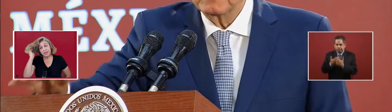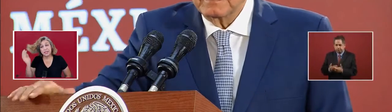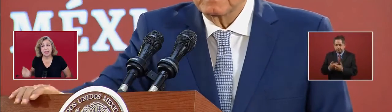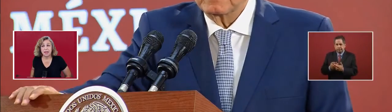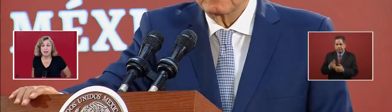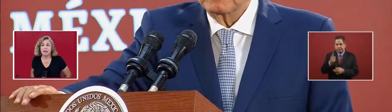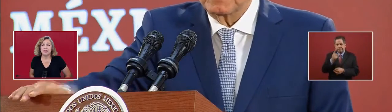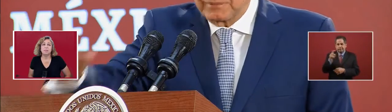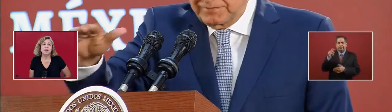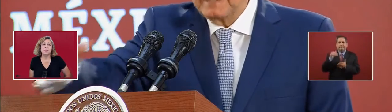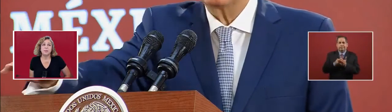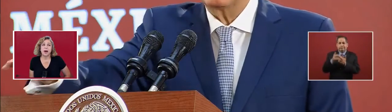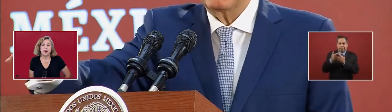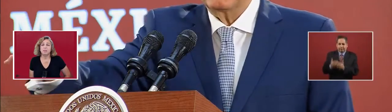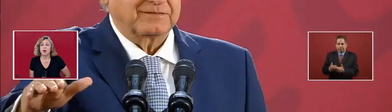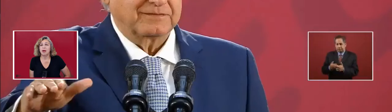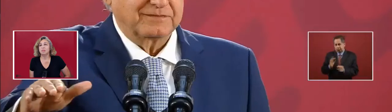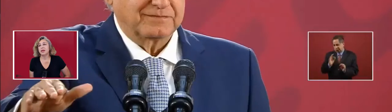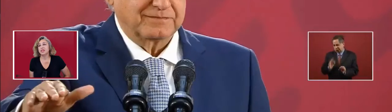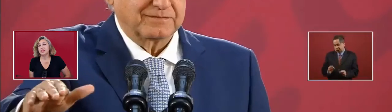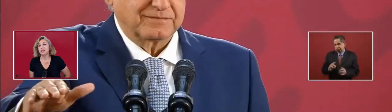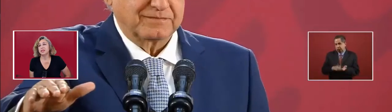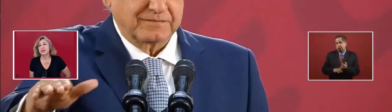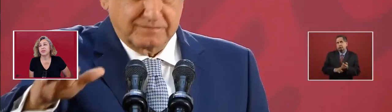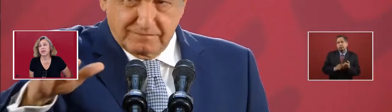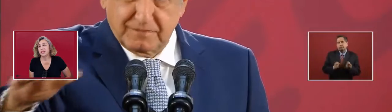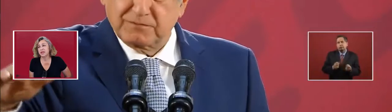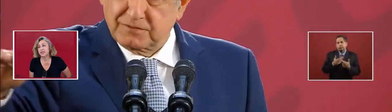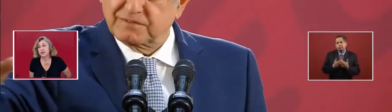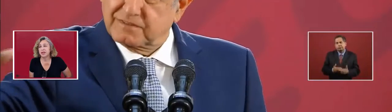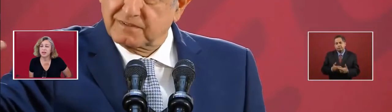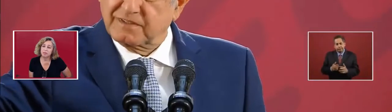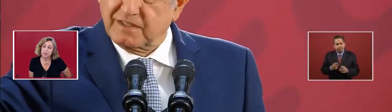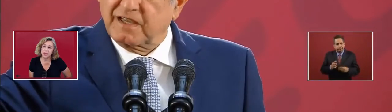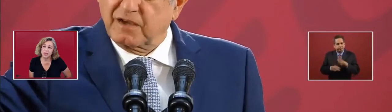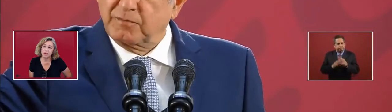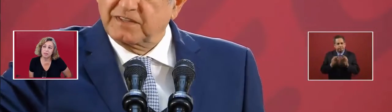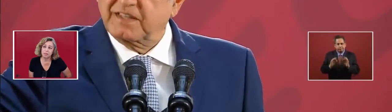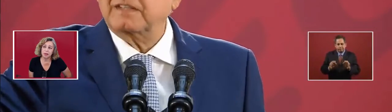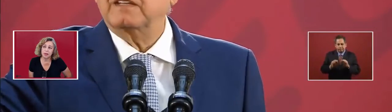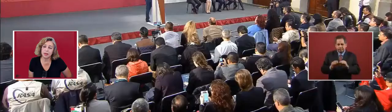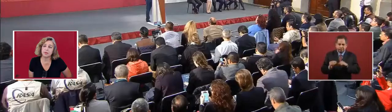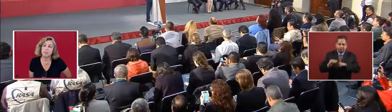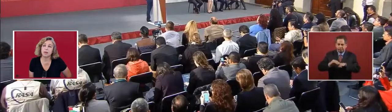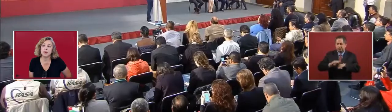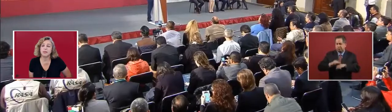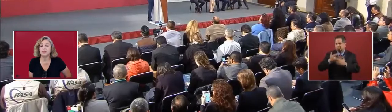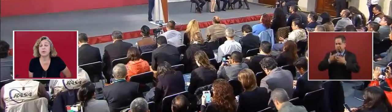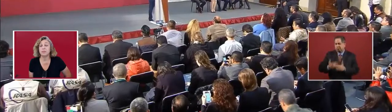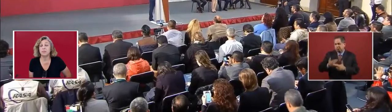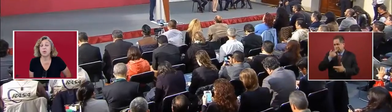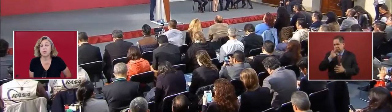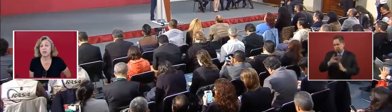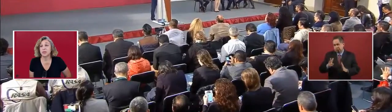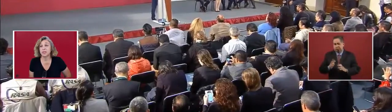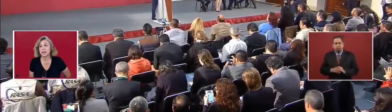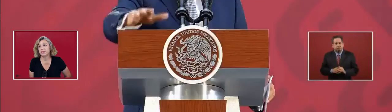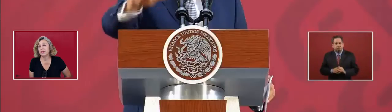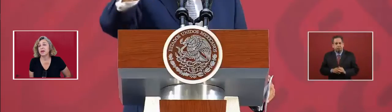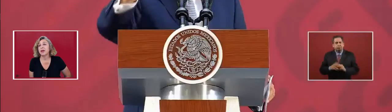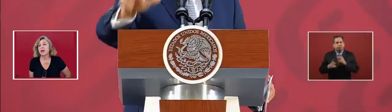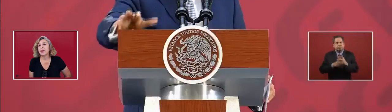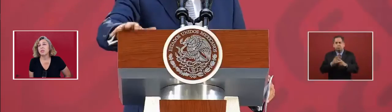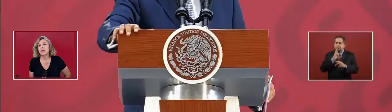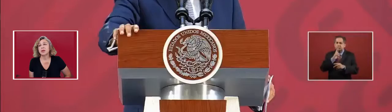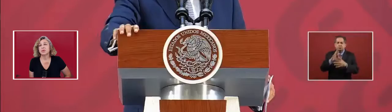I say, at the minimum, I'm, I'm actually saving $100 million. But it'll probably even be more that we save.